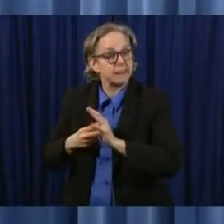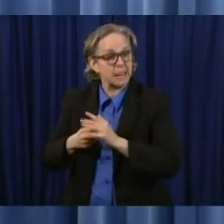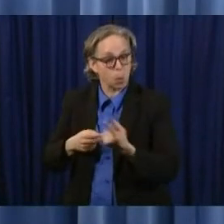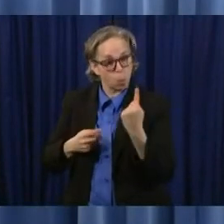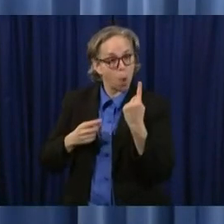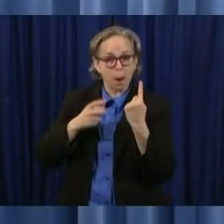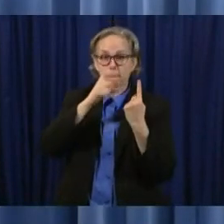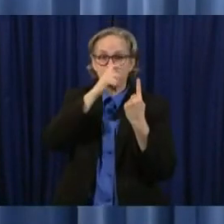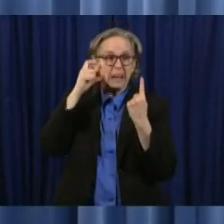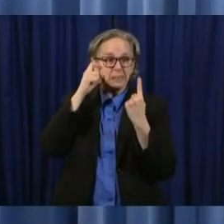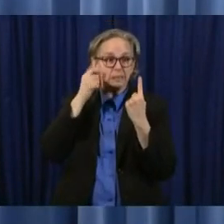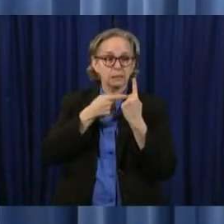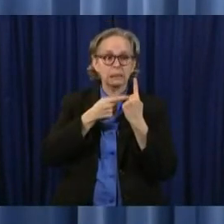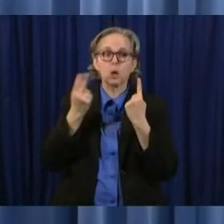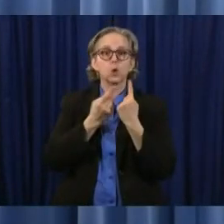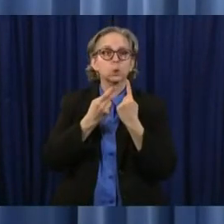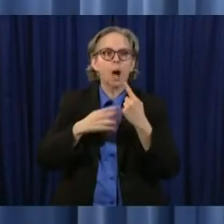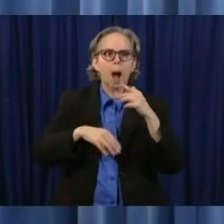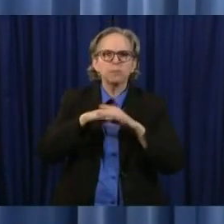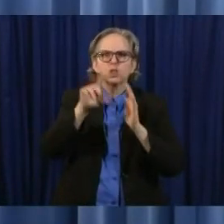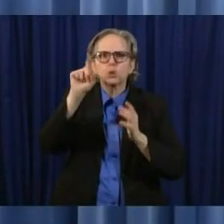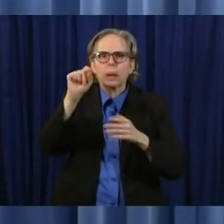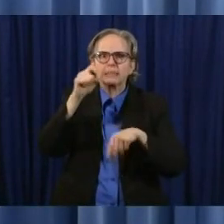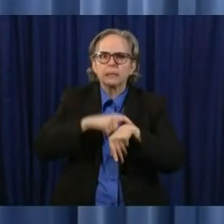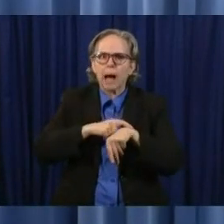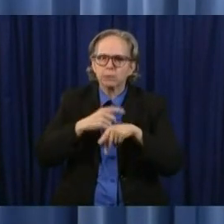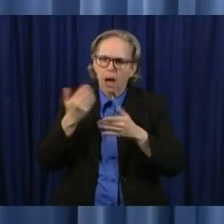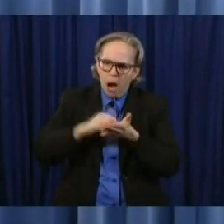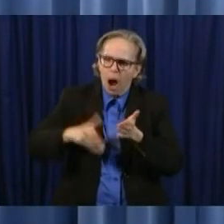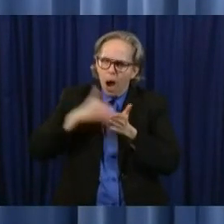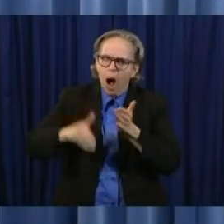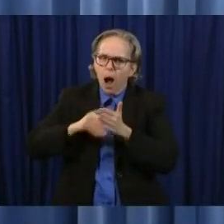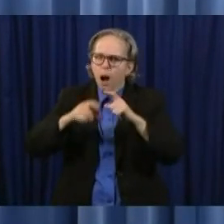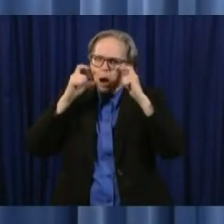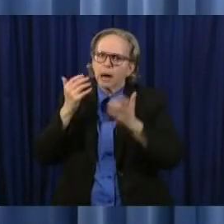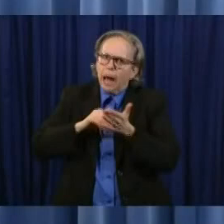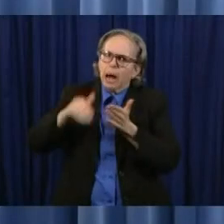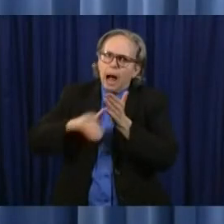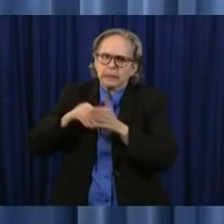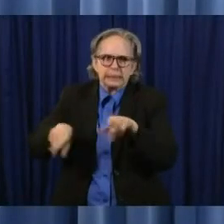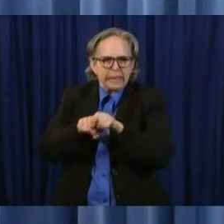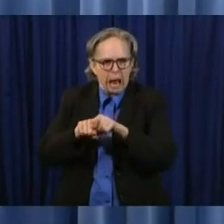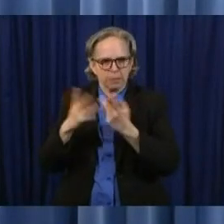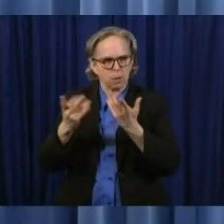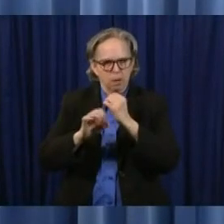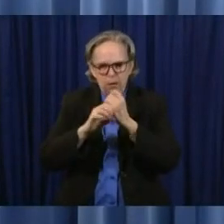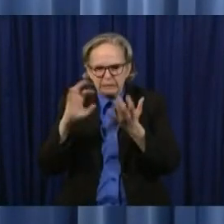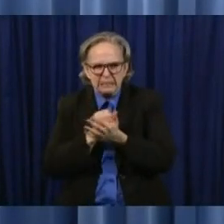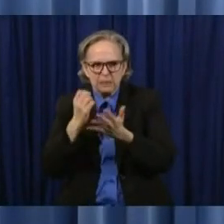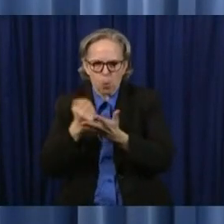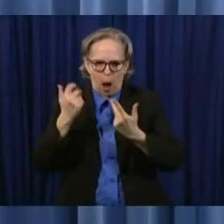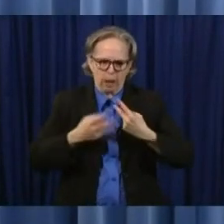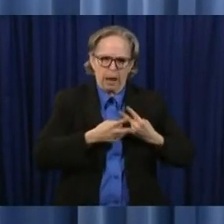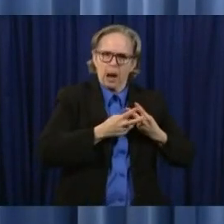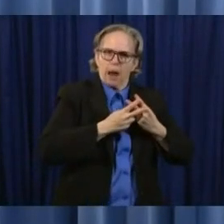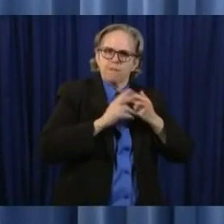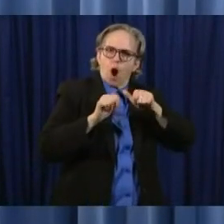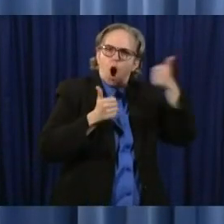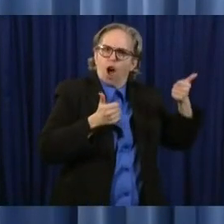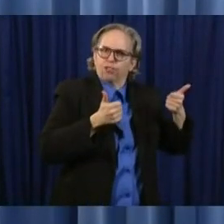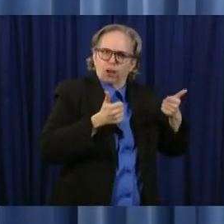times so that is really stretching the use of these masks as we move into this